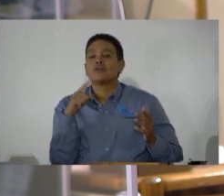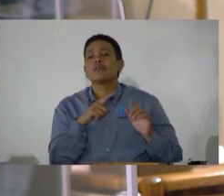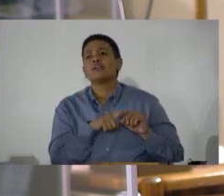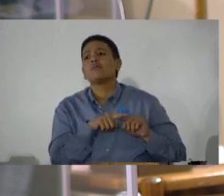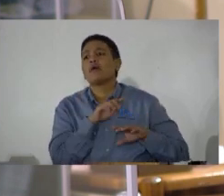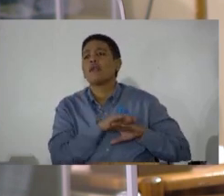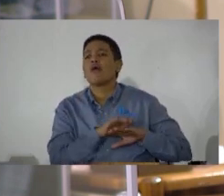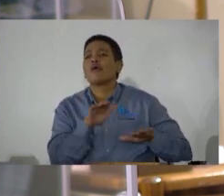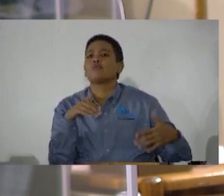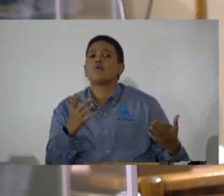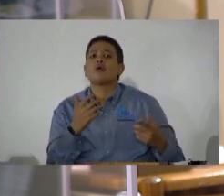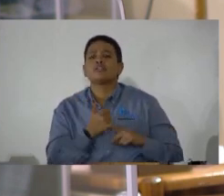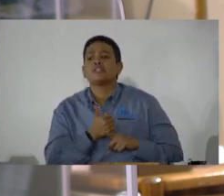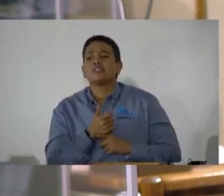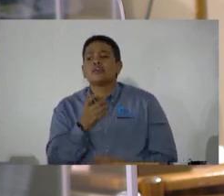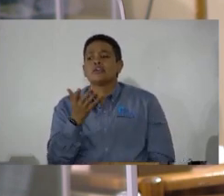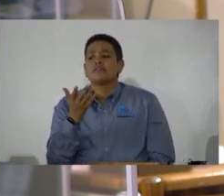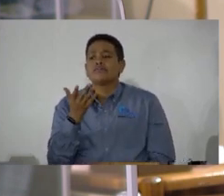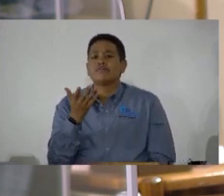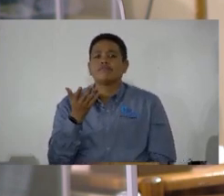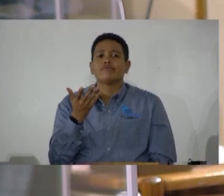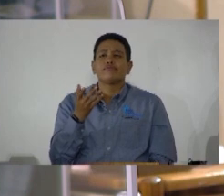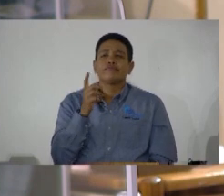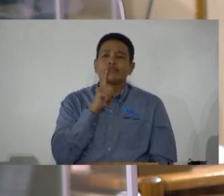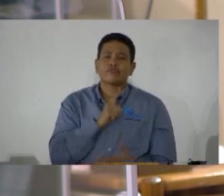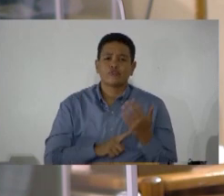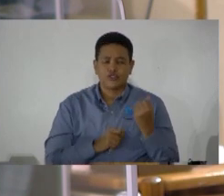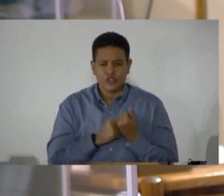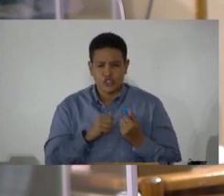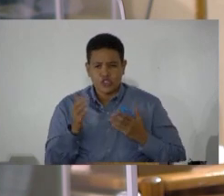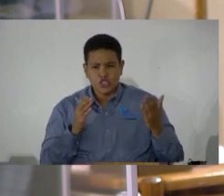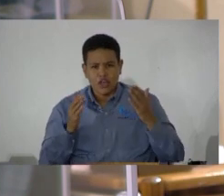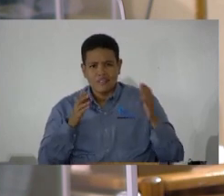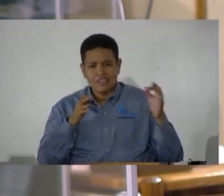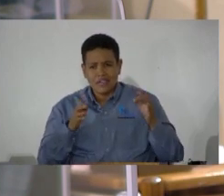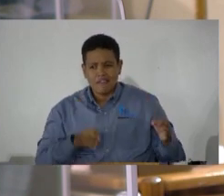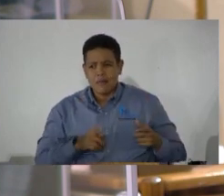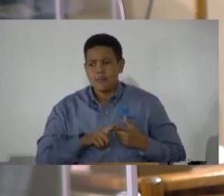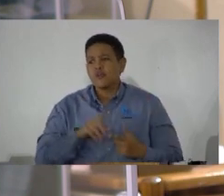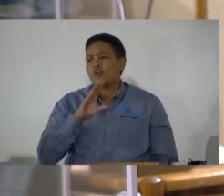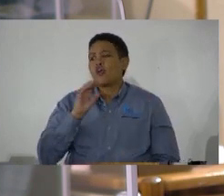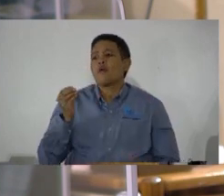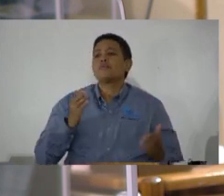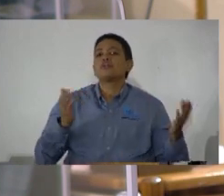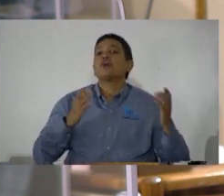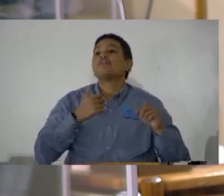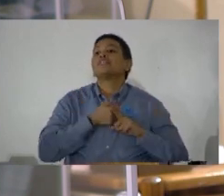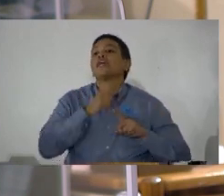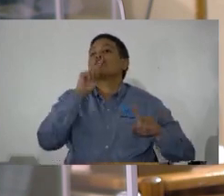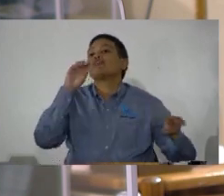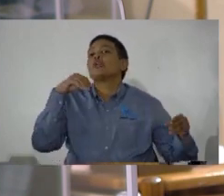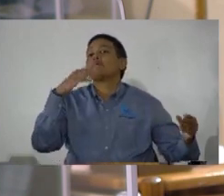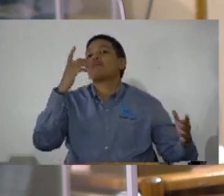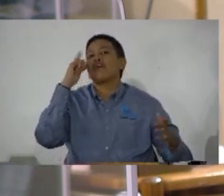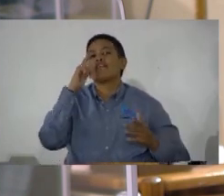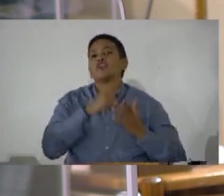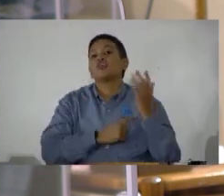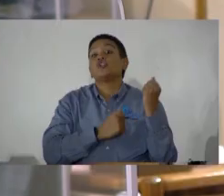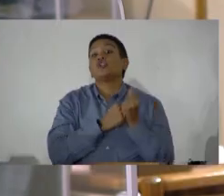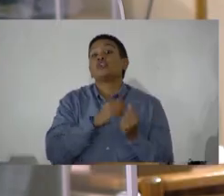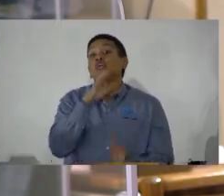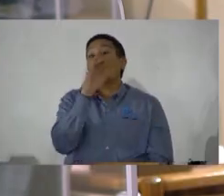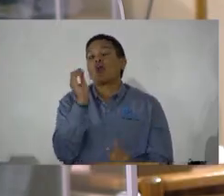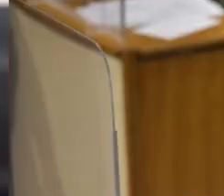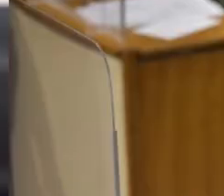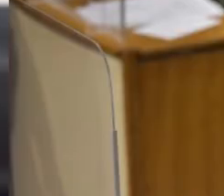to the definition for trust services and corporate service as provided for in the Trust and Corporate Services